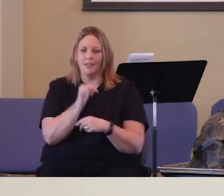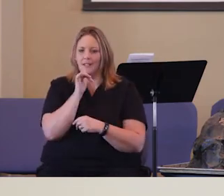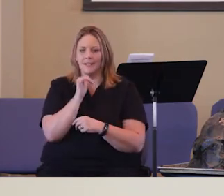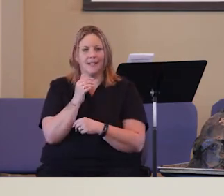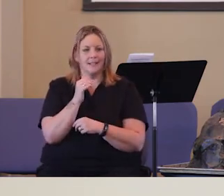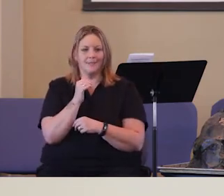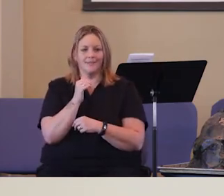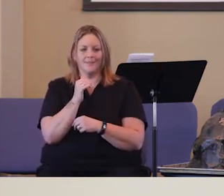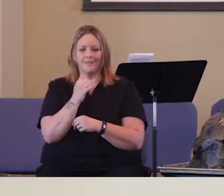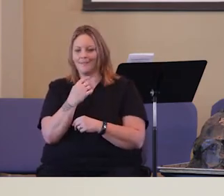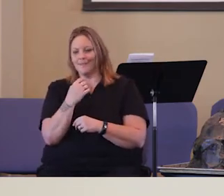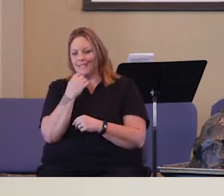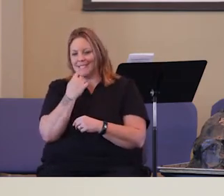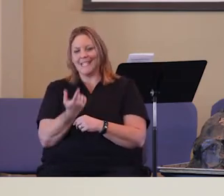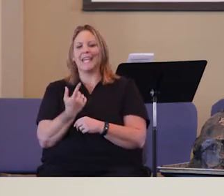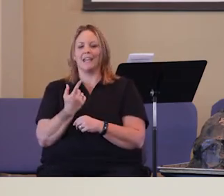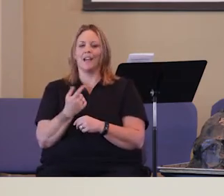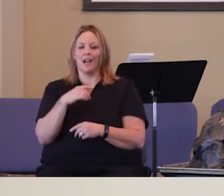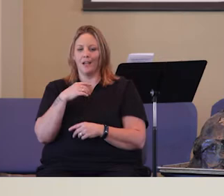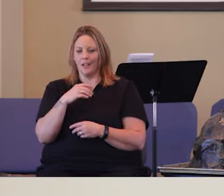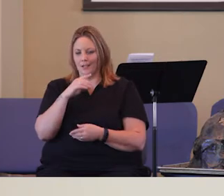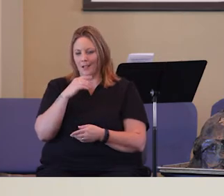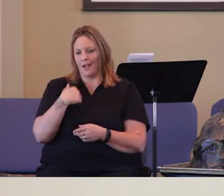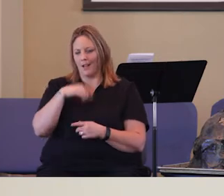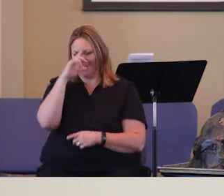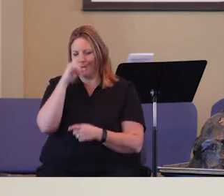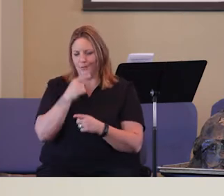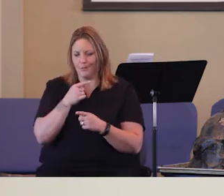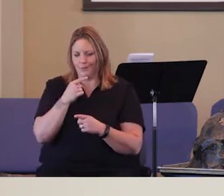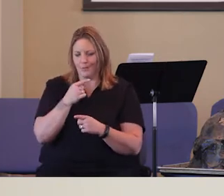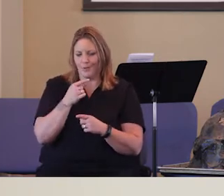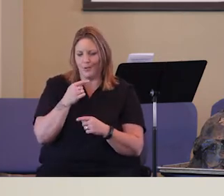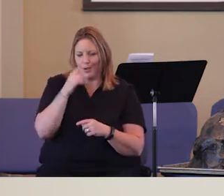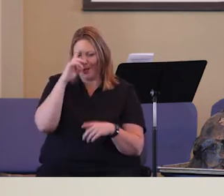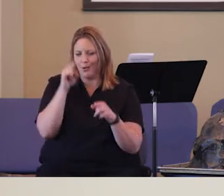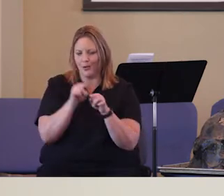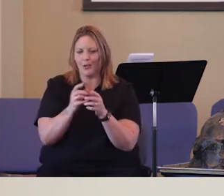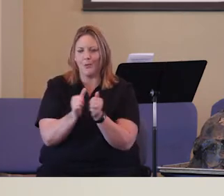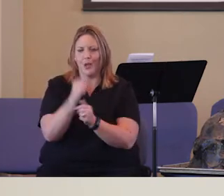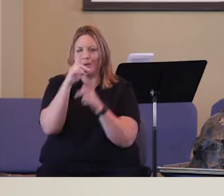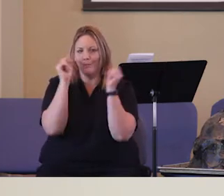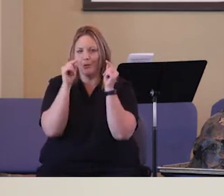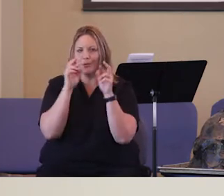Israelites, it's not saying I'm justifying Moses' action in this passage.